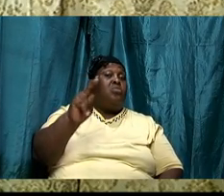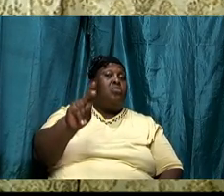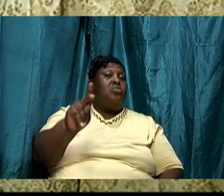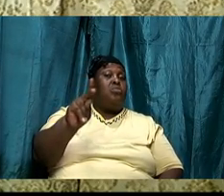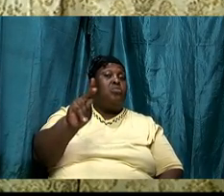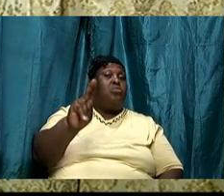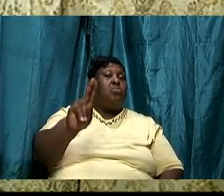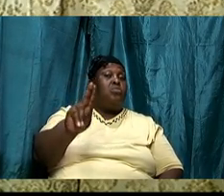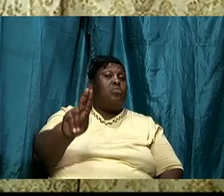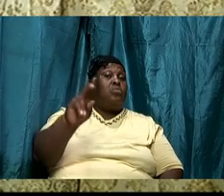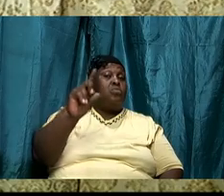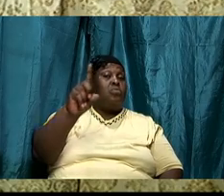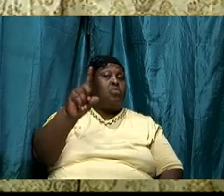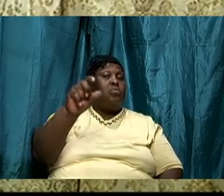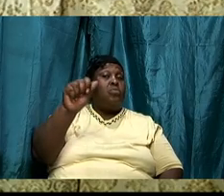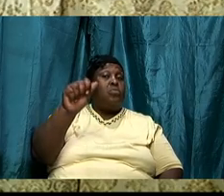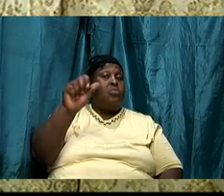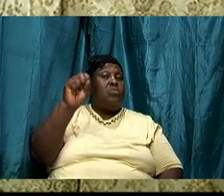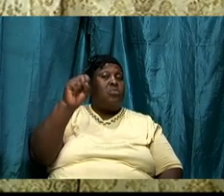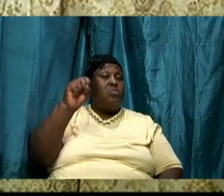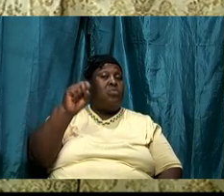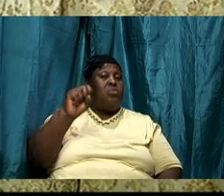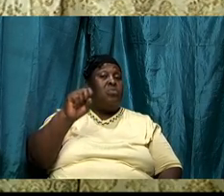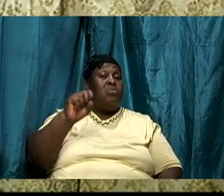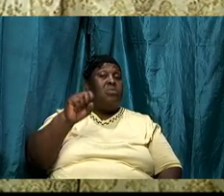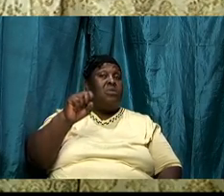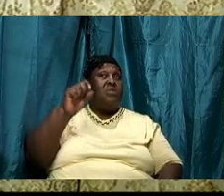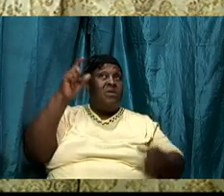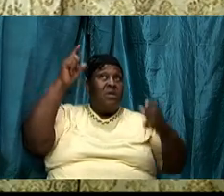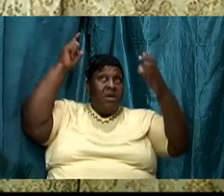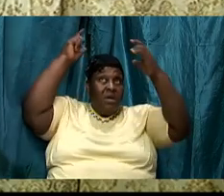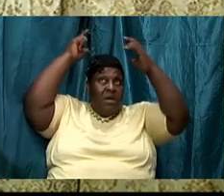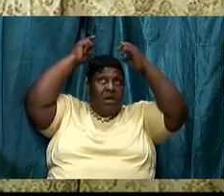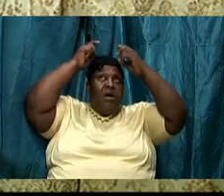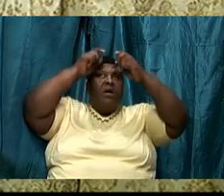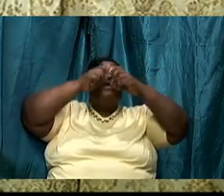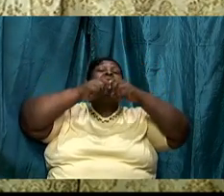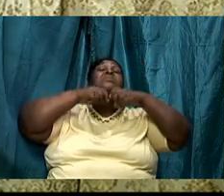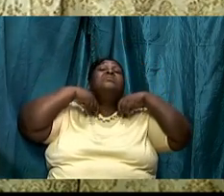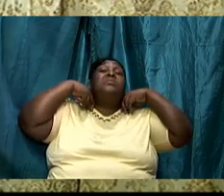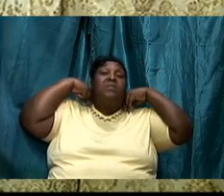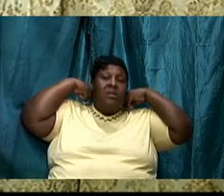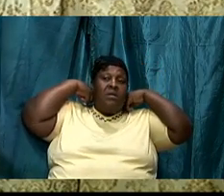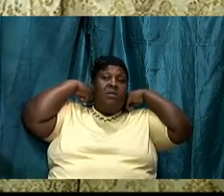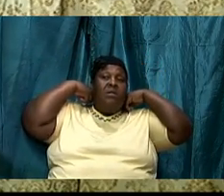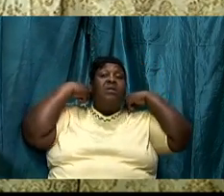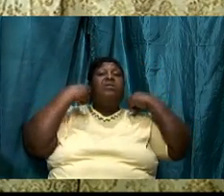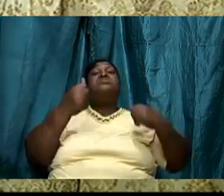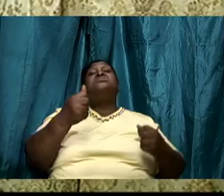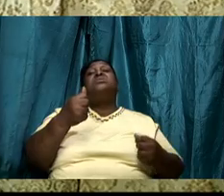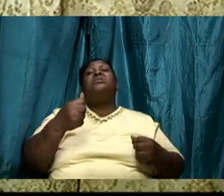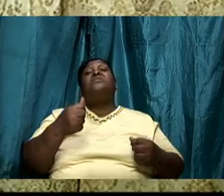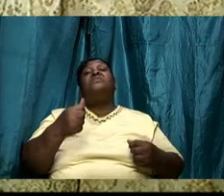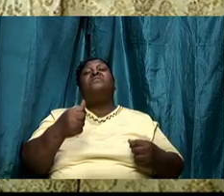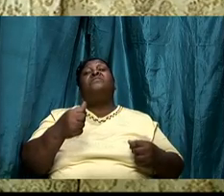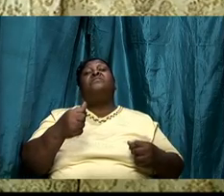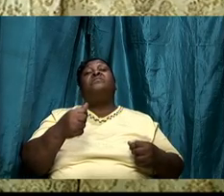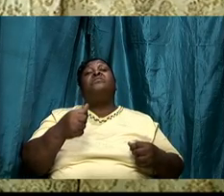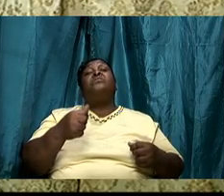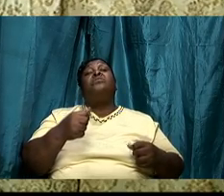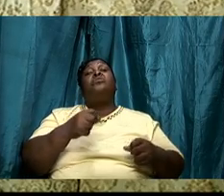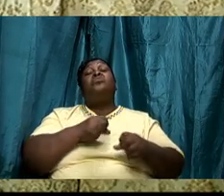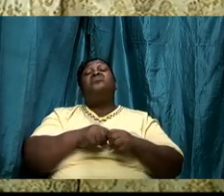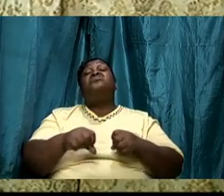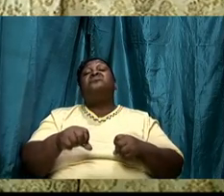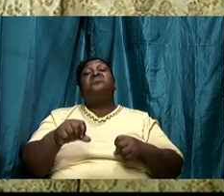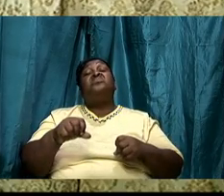do likewise wise and whatsoever you do it do it quickly all in the word so you will go